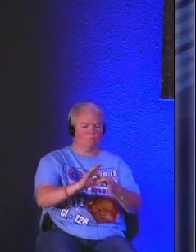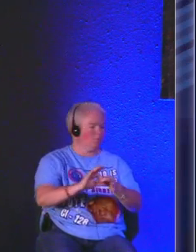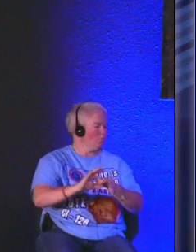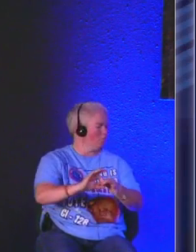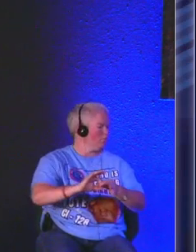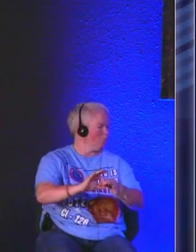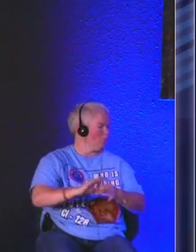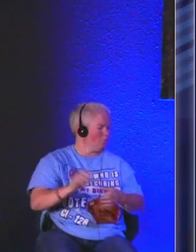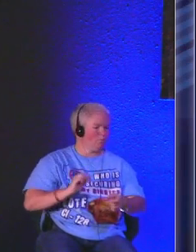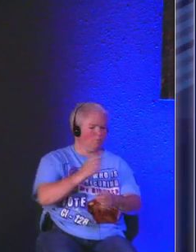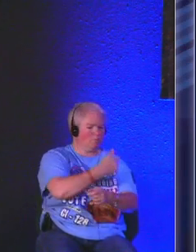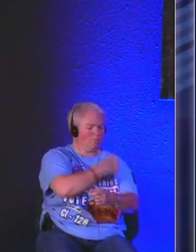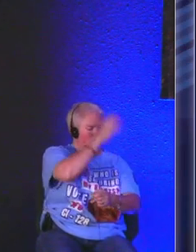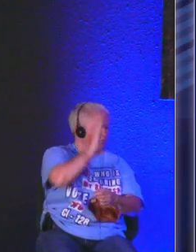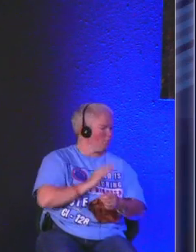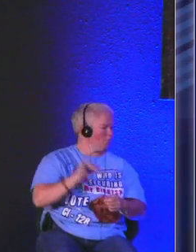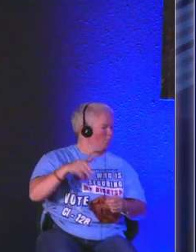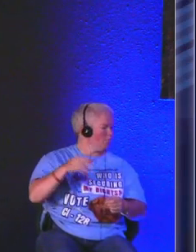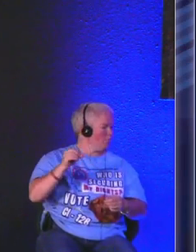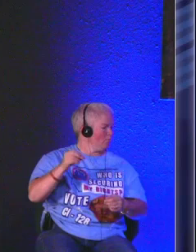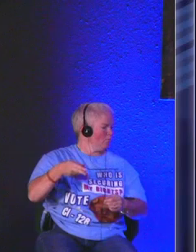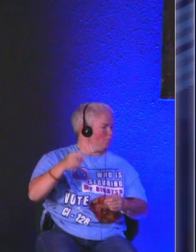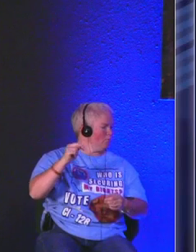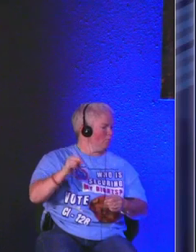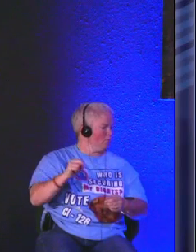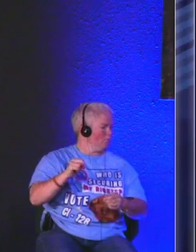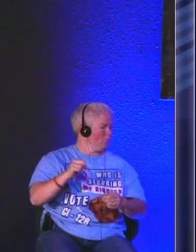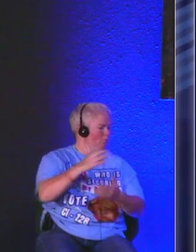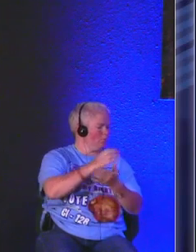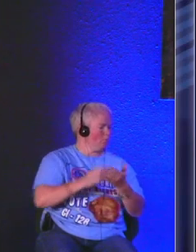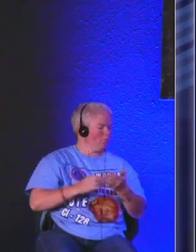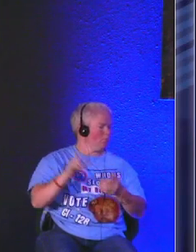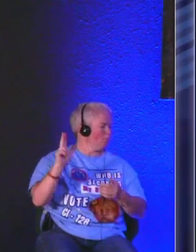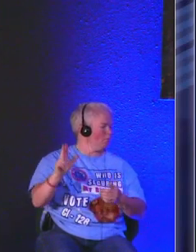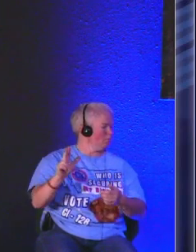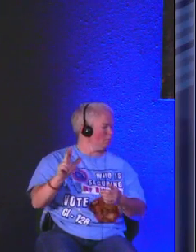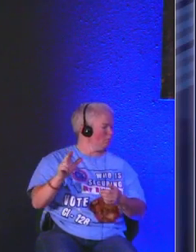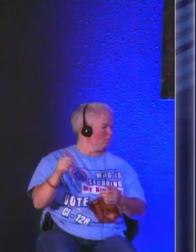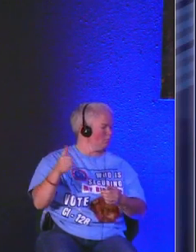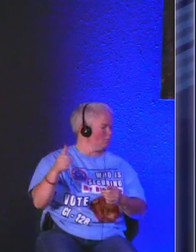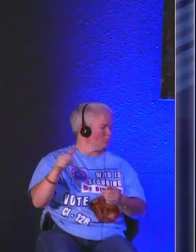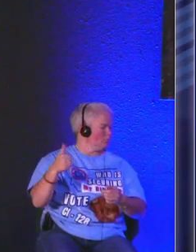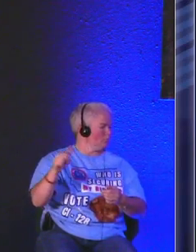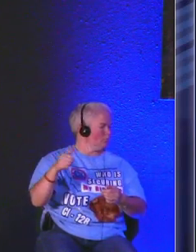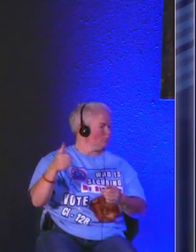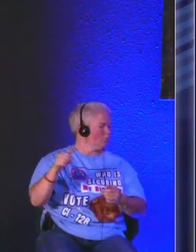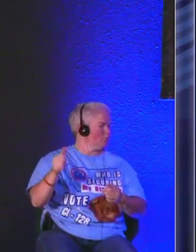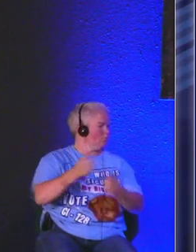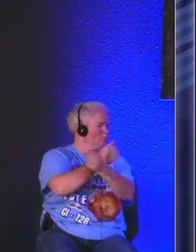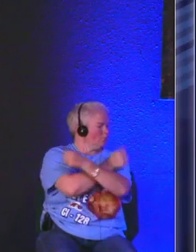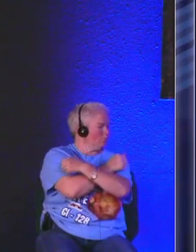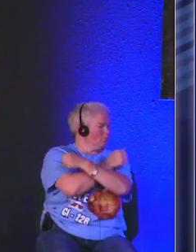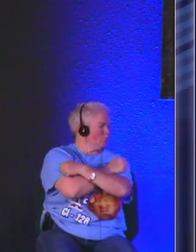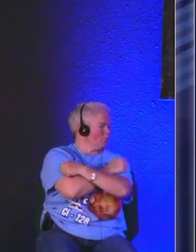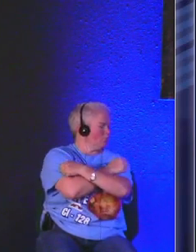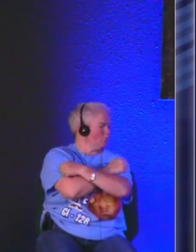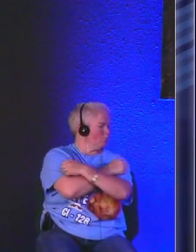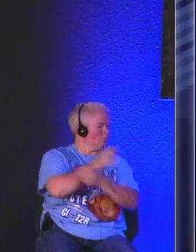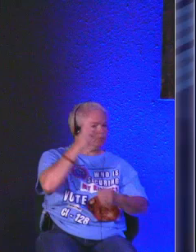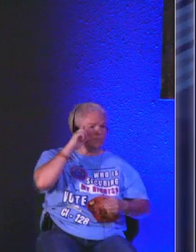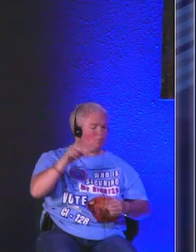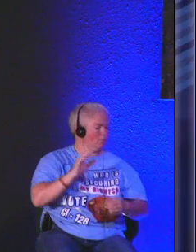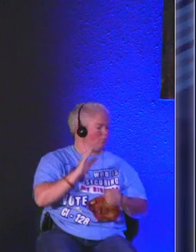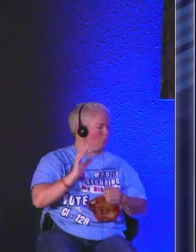that we have to him in John chapter 10 Jesus declares who he is and the love he has